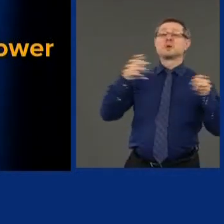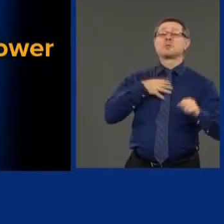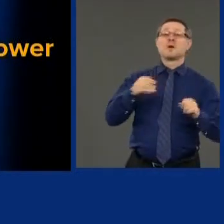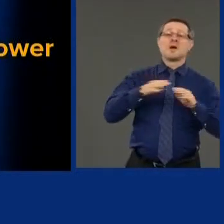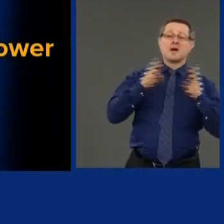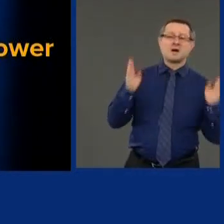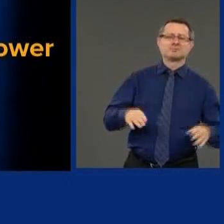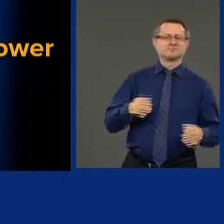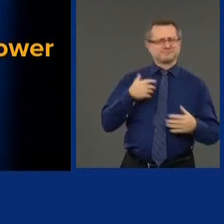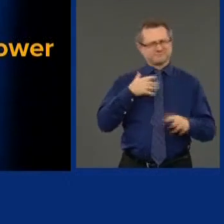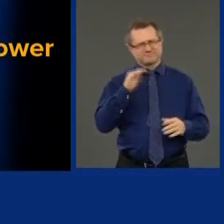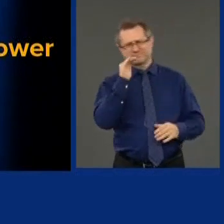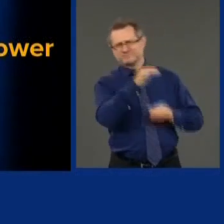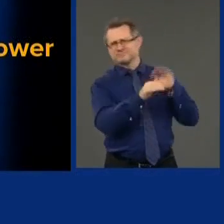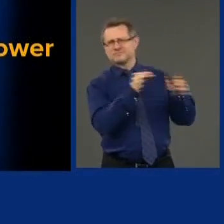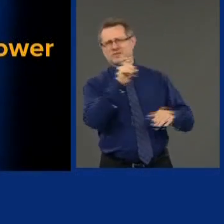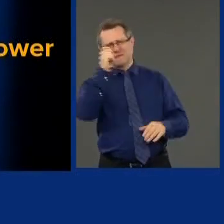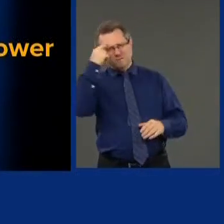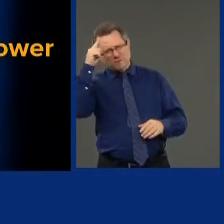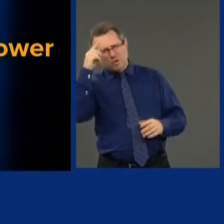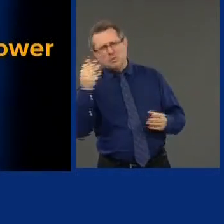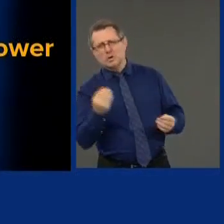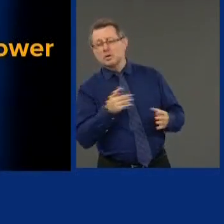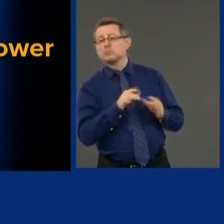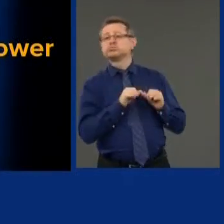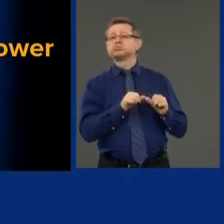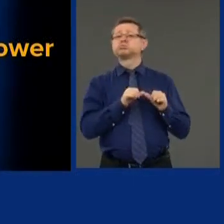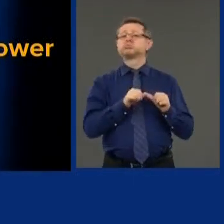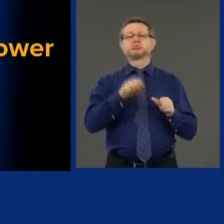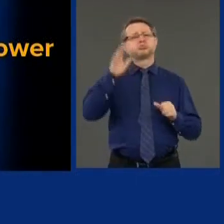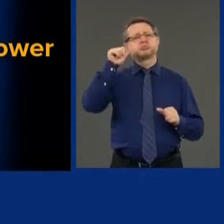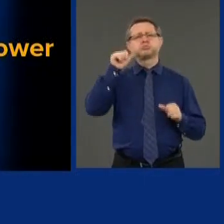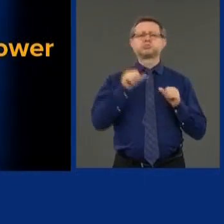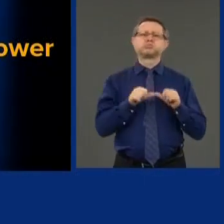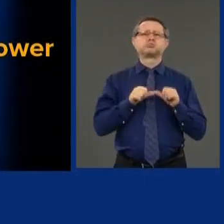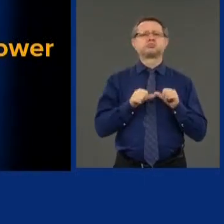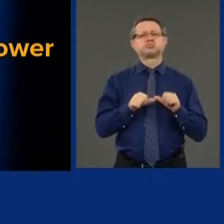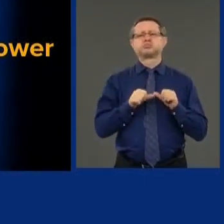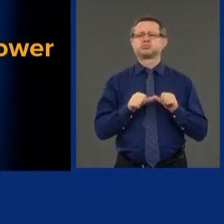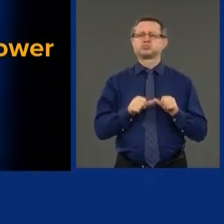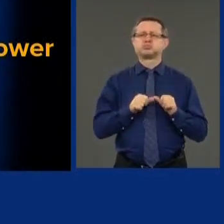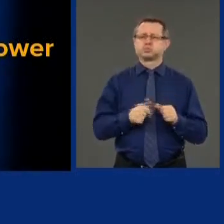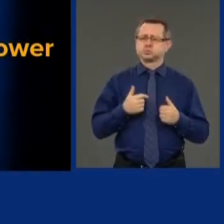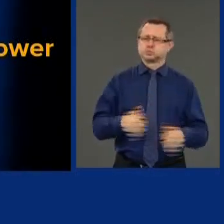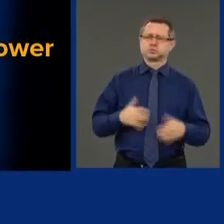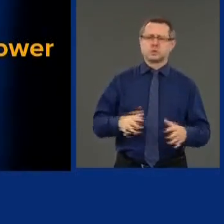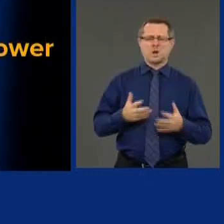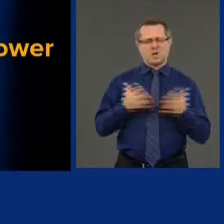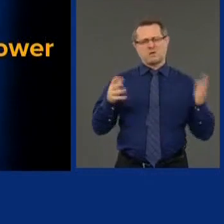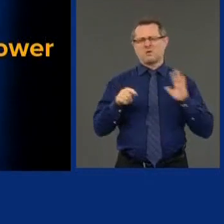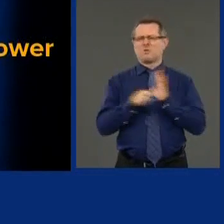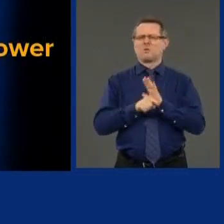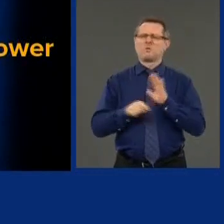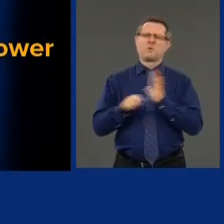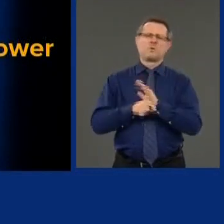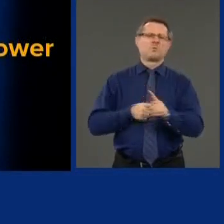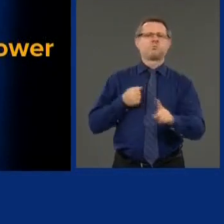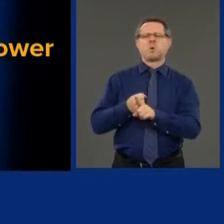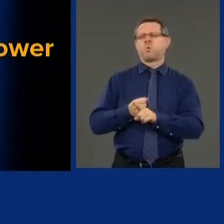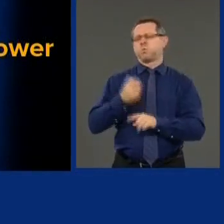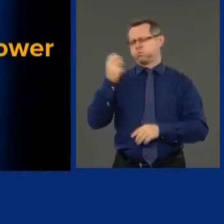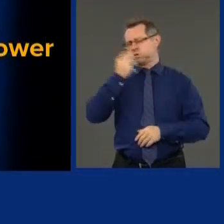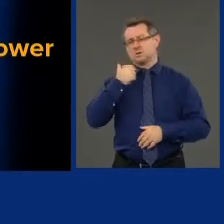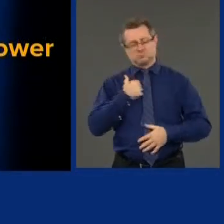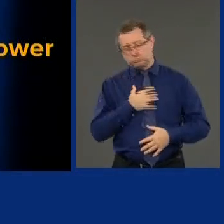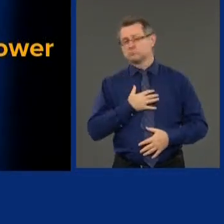and it continued and it continued. And it has done significant damage. Without the Trusted Traveler